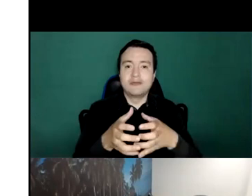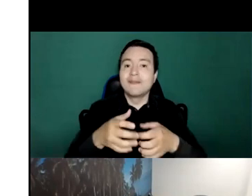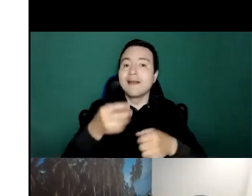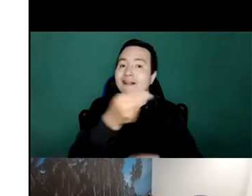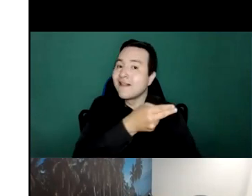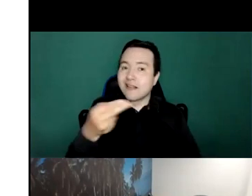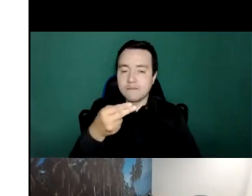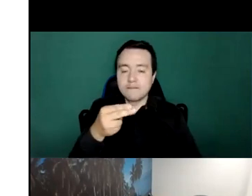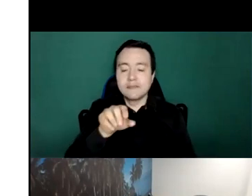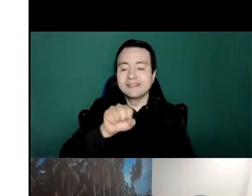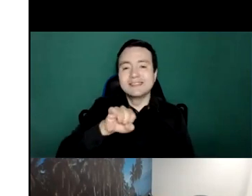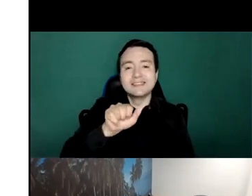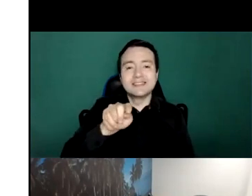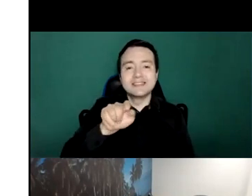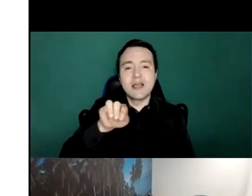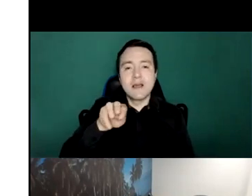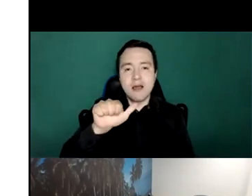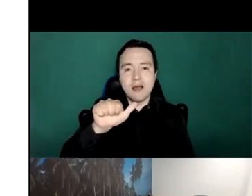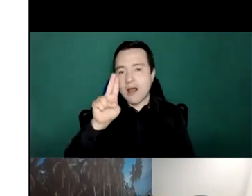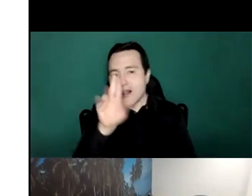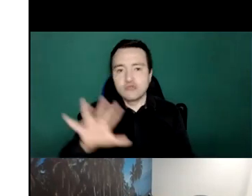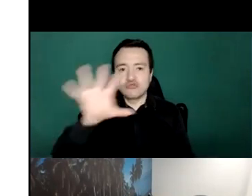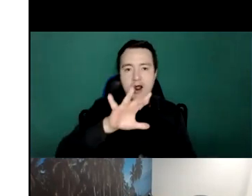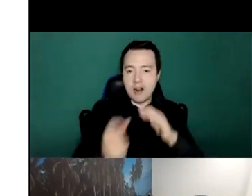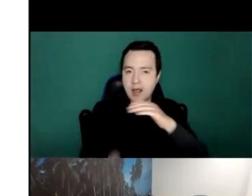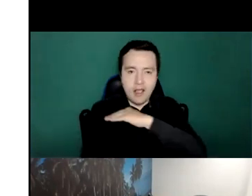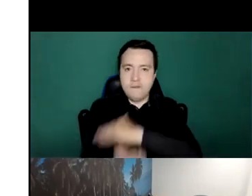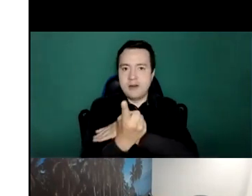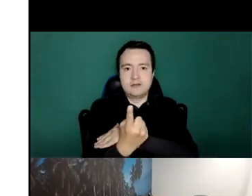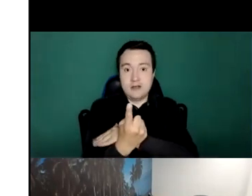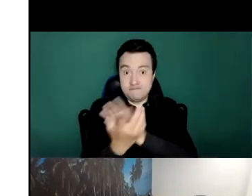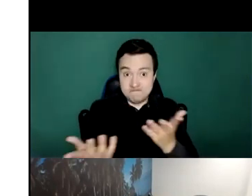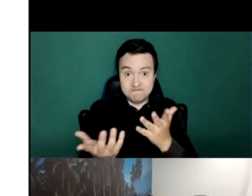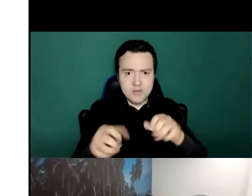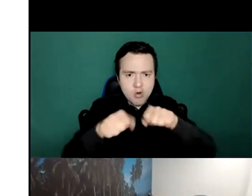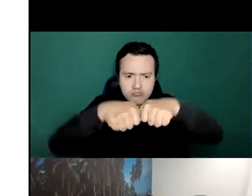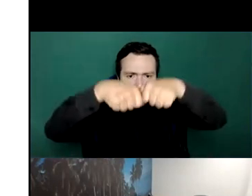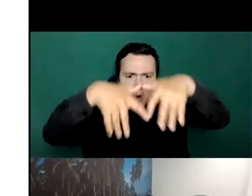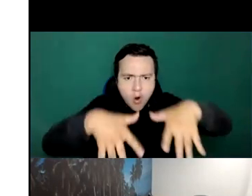system as a part of the transformation of the emergency centers